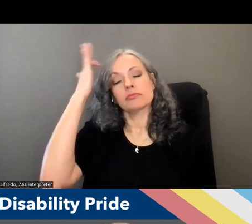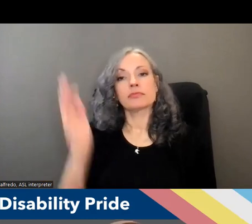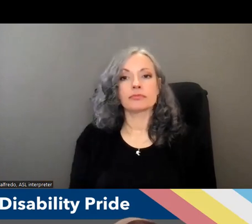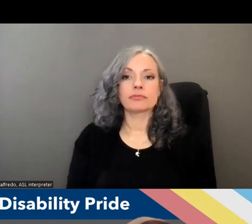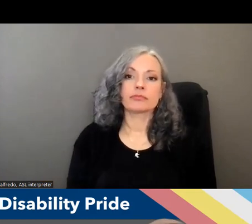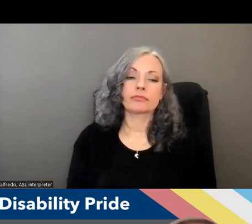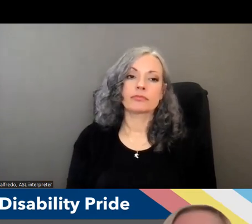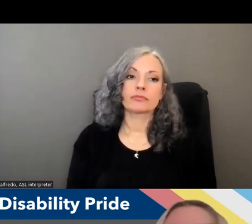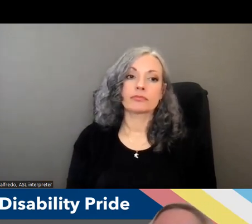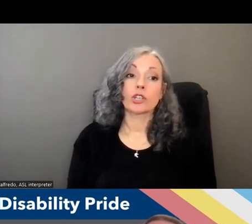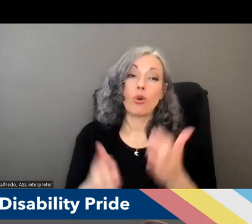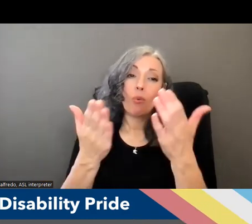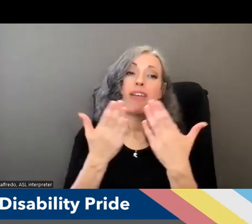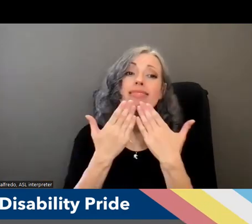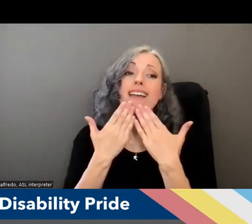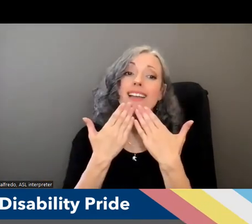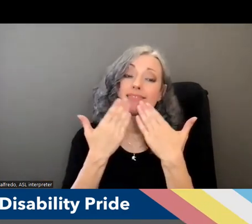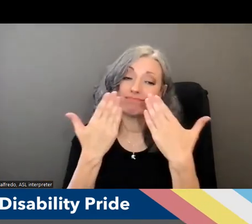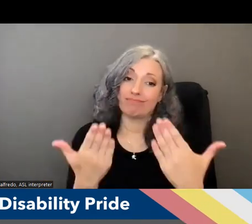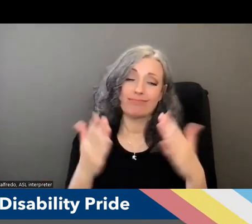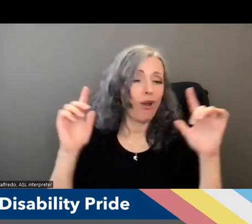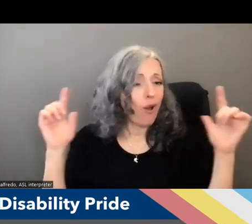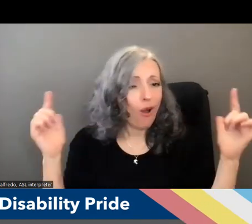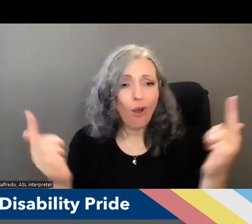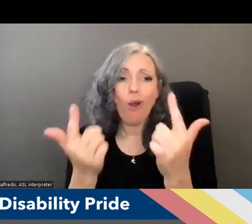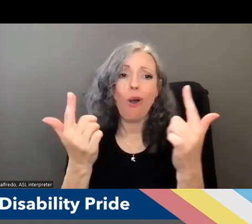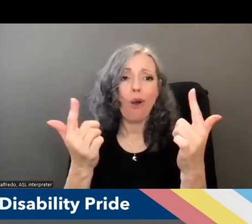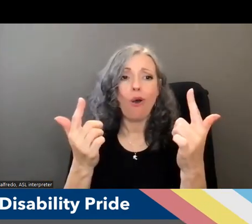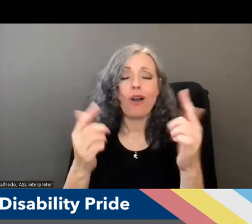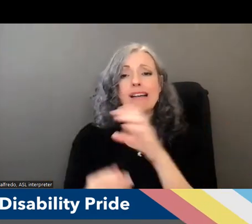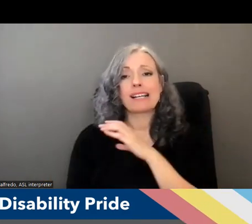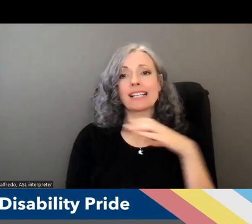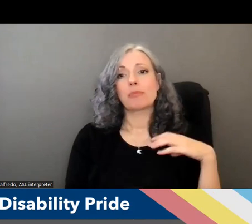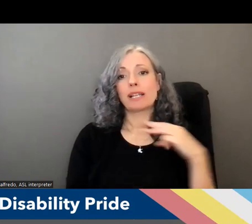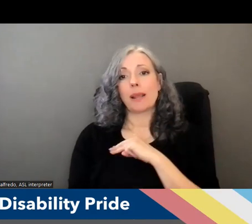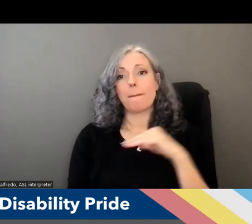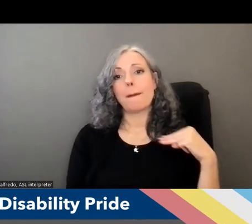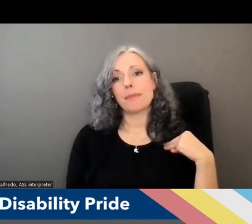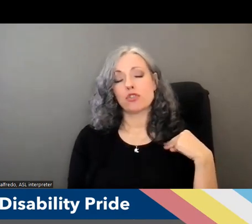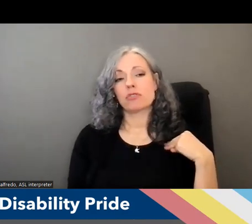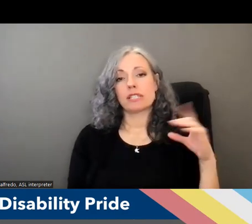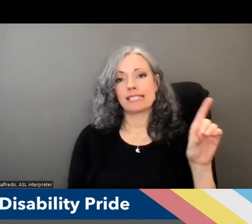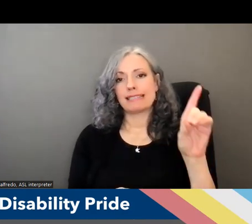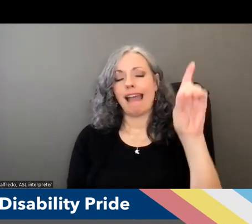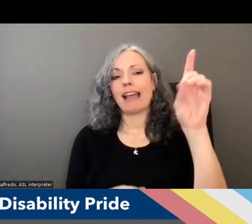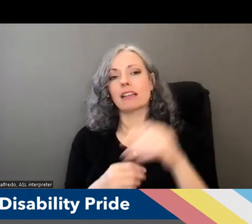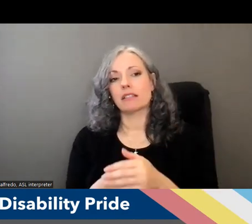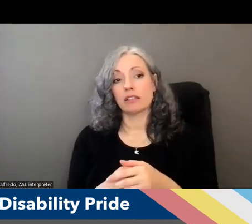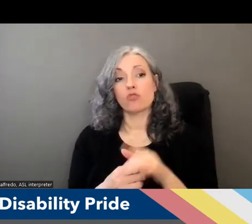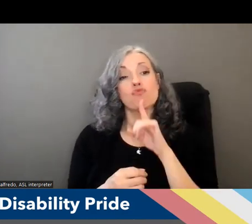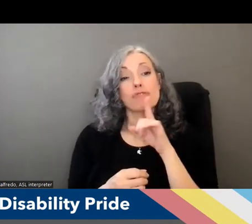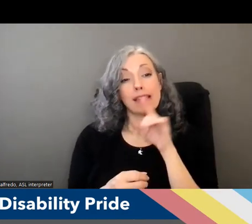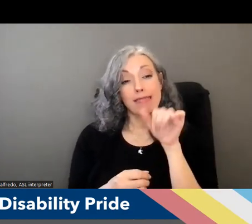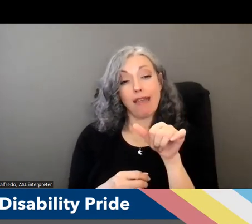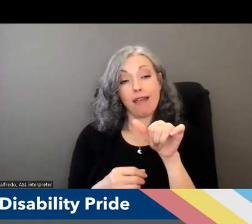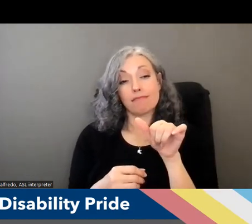we want to thank uh all of our steering committee members by design the steering committee is made up of the